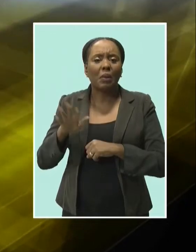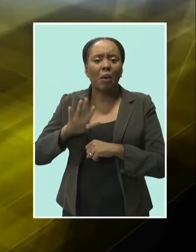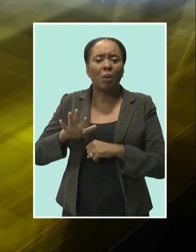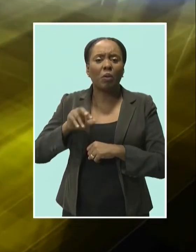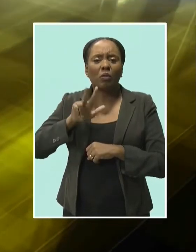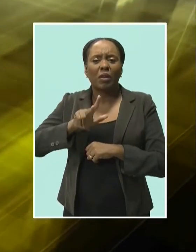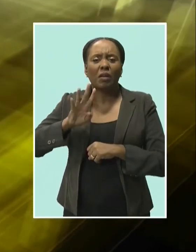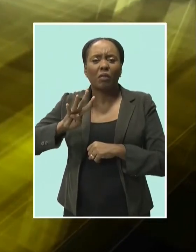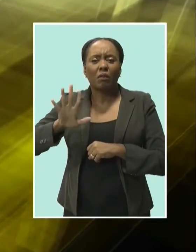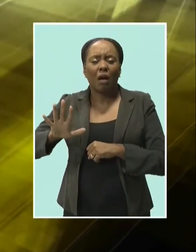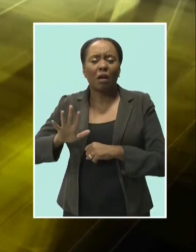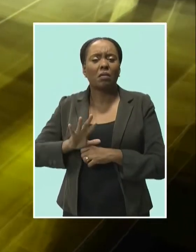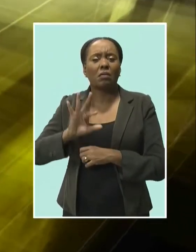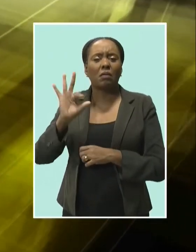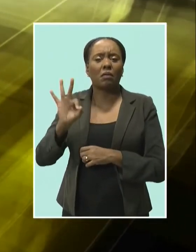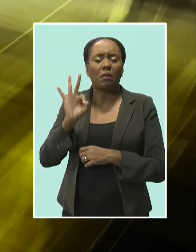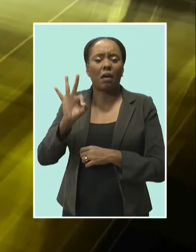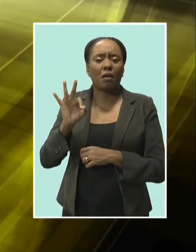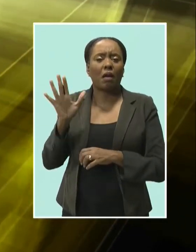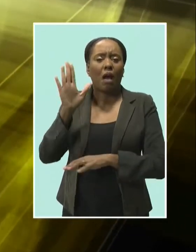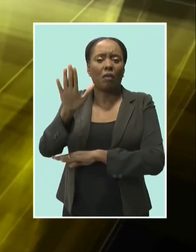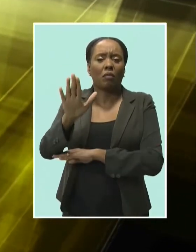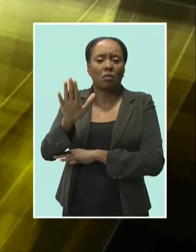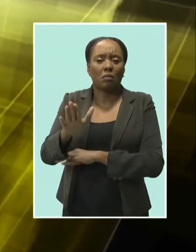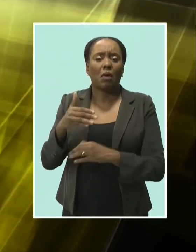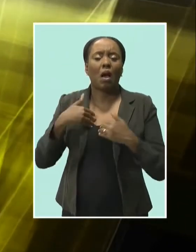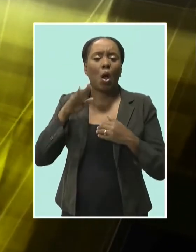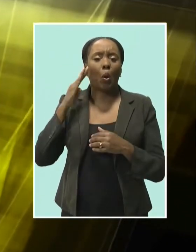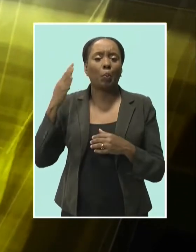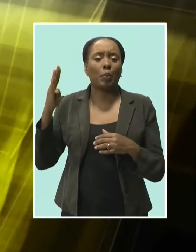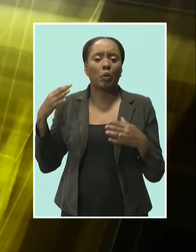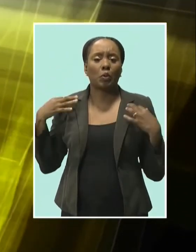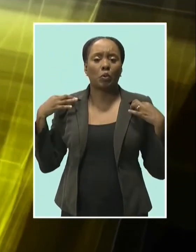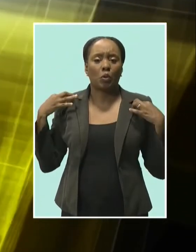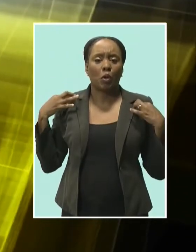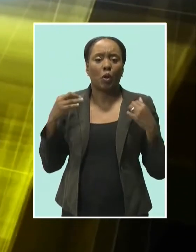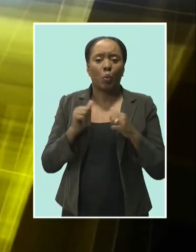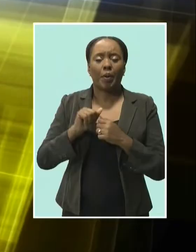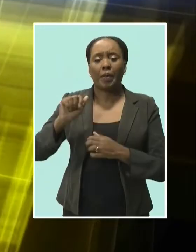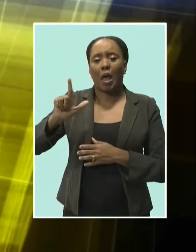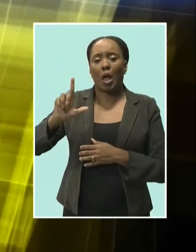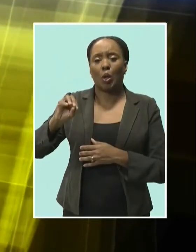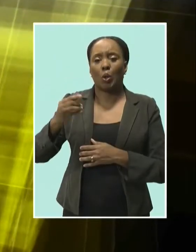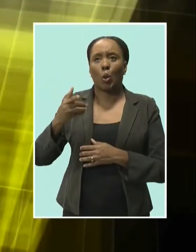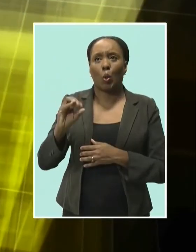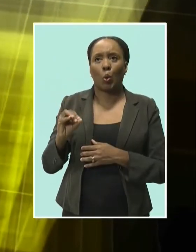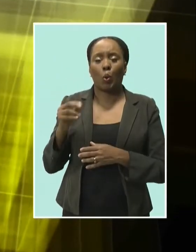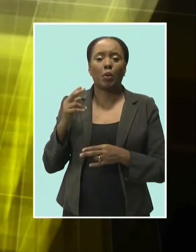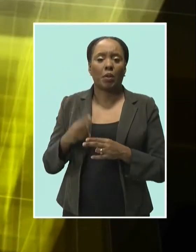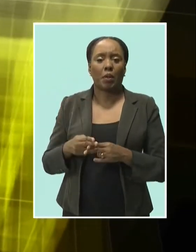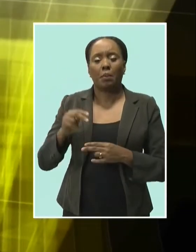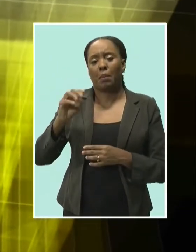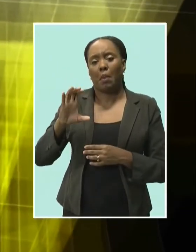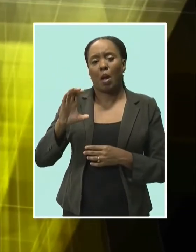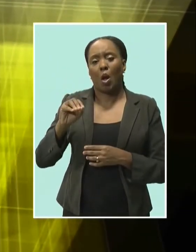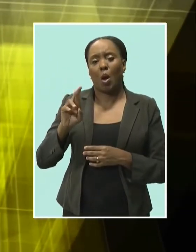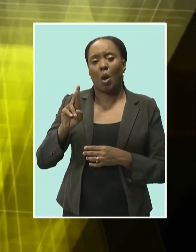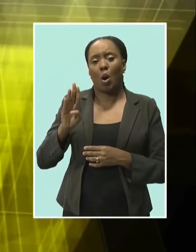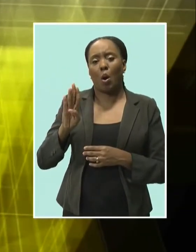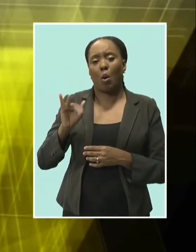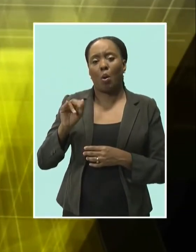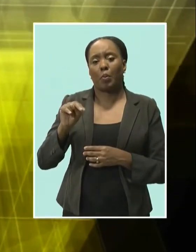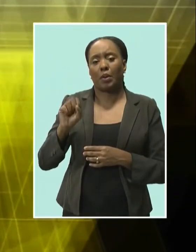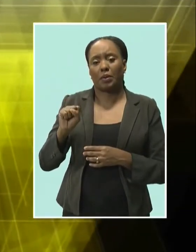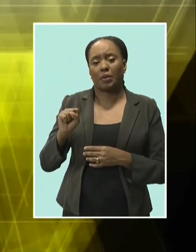city. At the time he was wearing a blue shirt with the logo of Corbin's Garage and long cakey pants. Anyone who has information regarding his